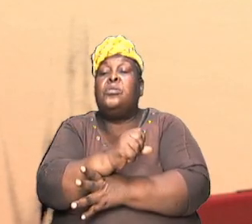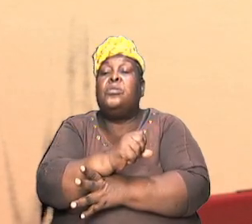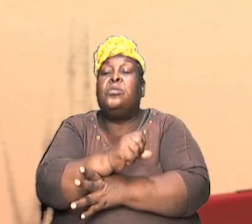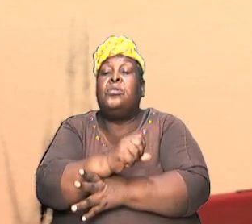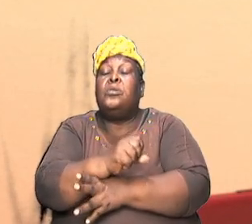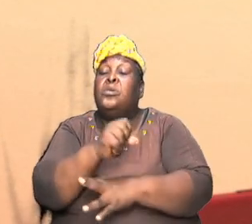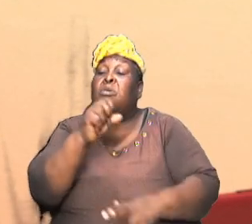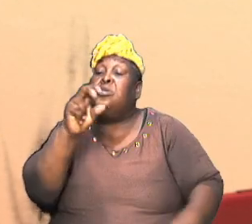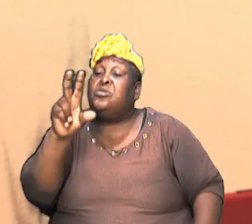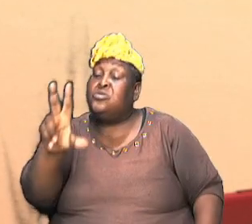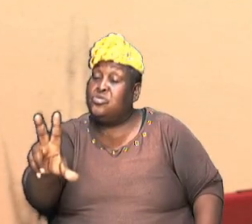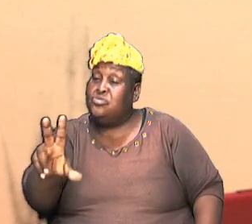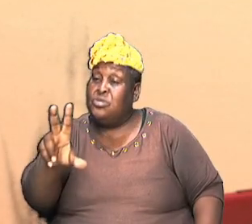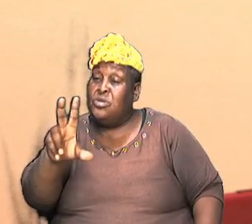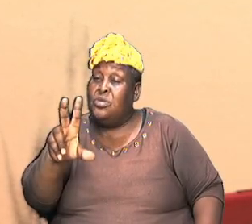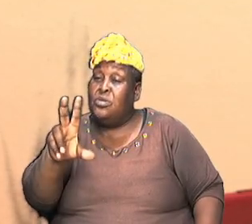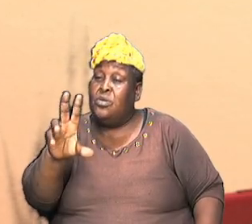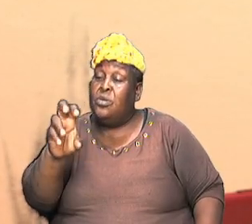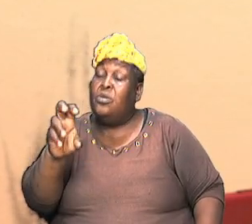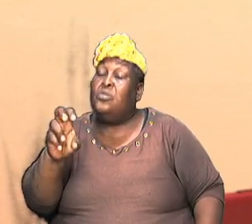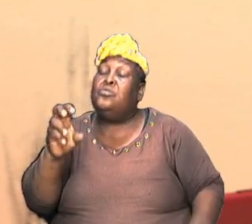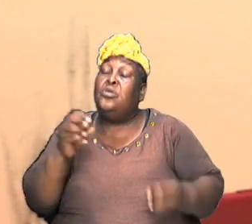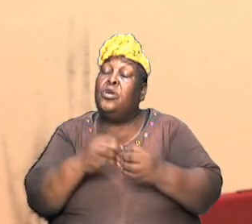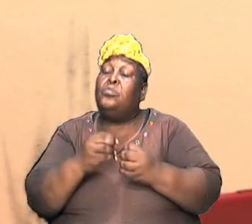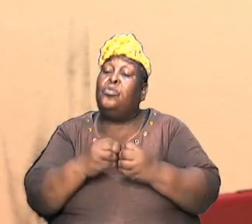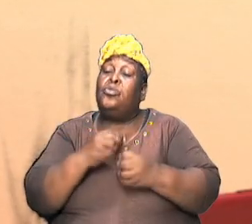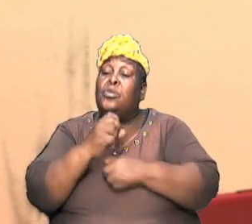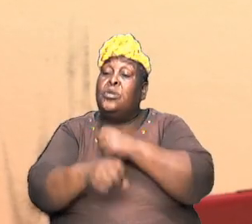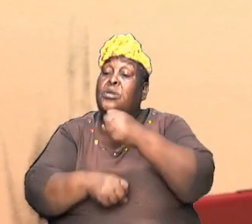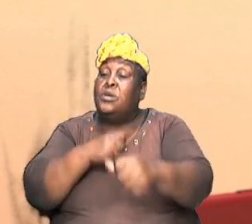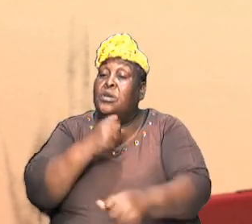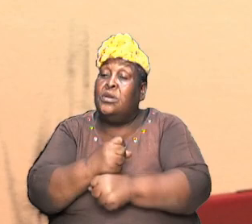300 more years Noah was living